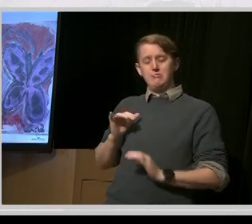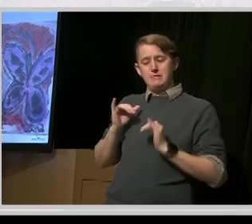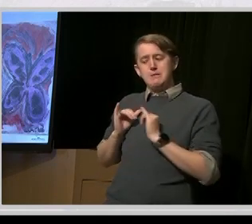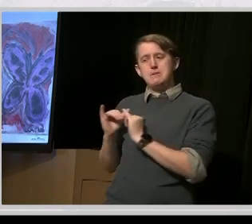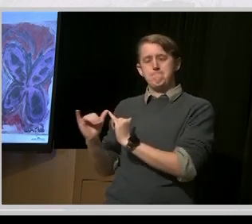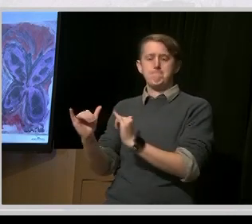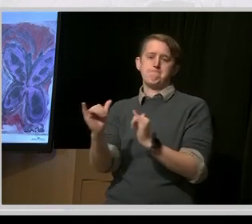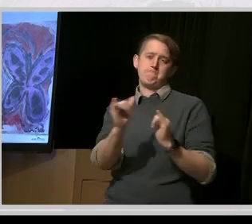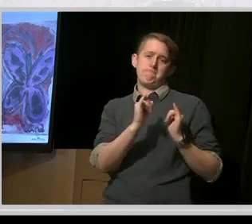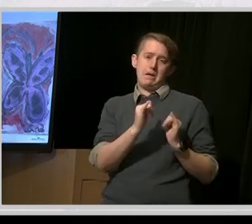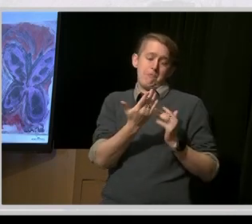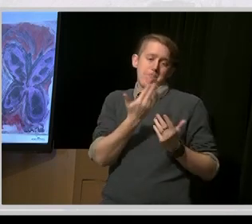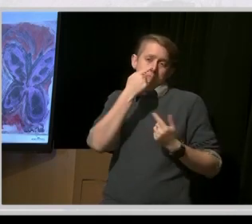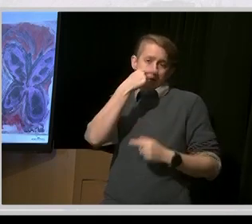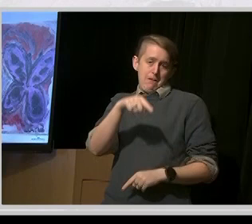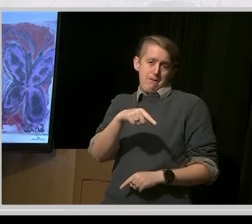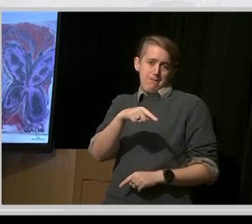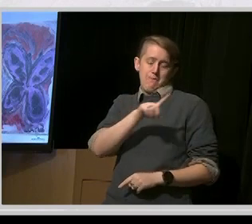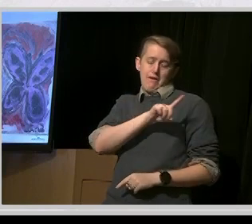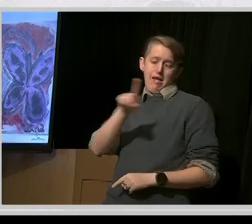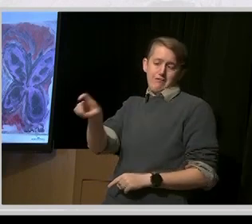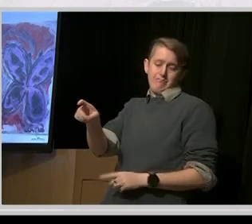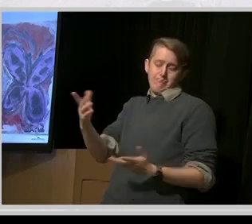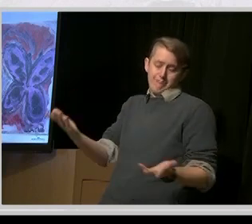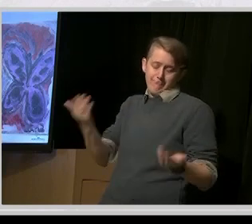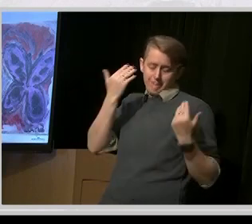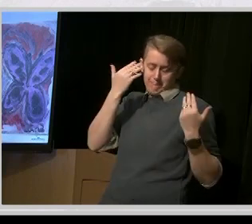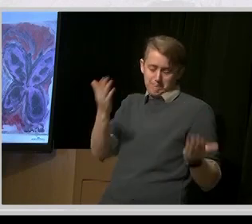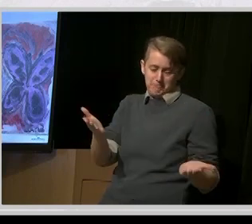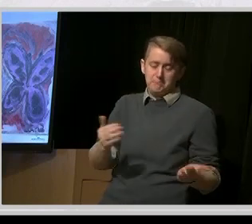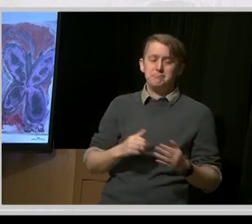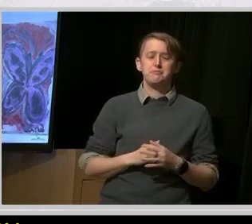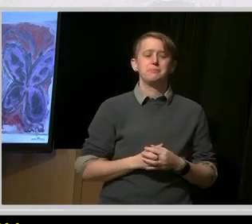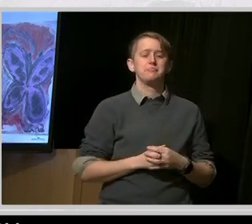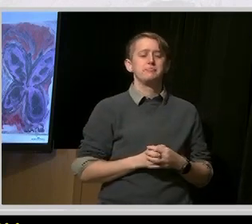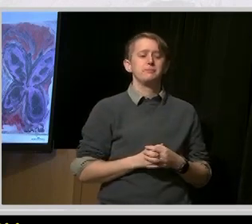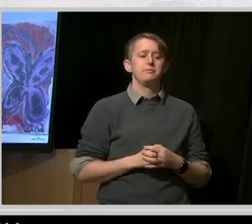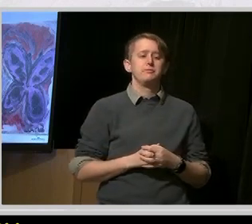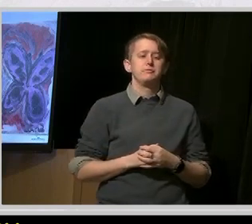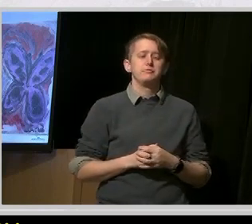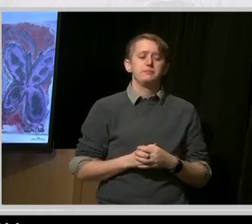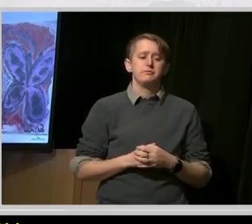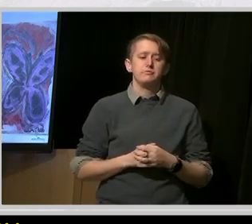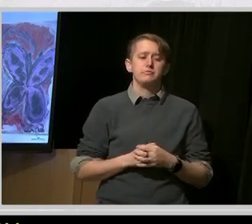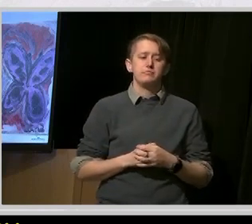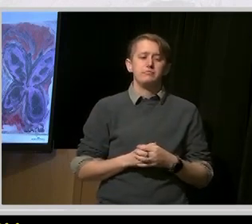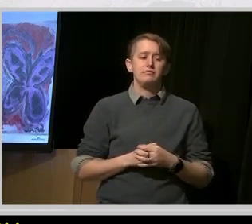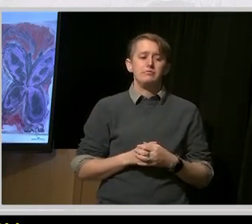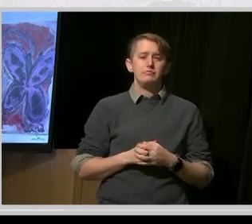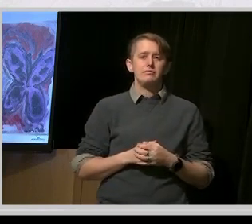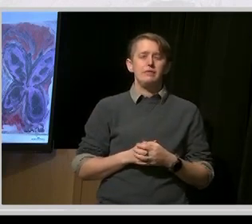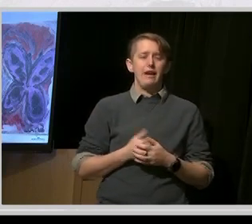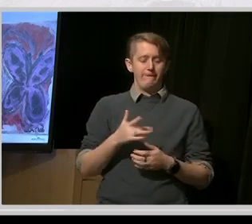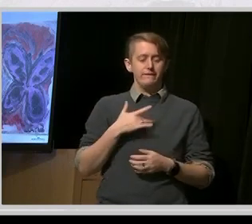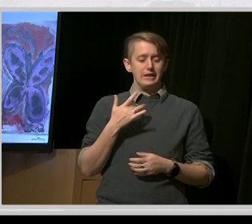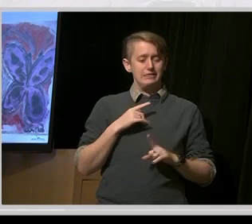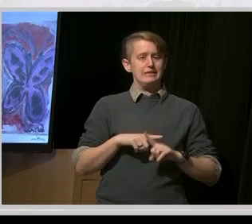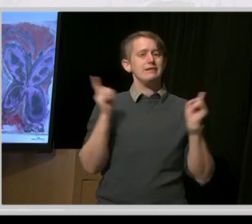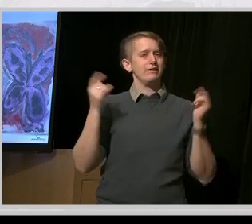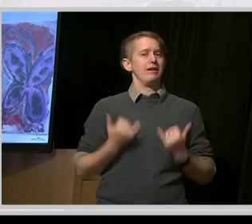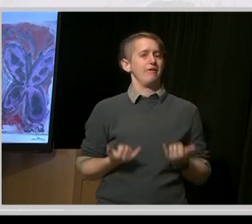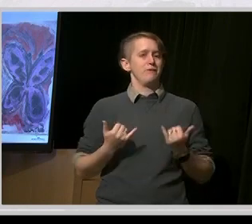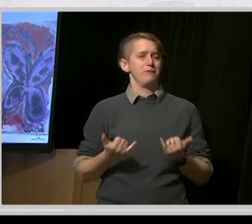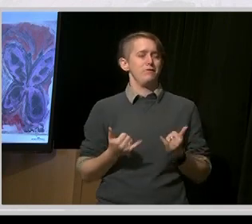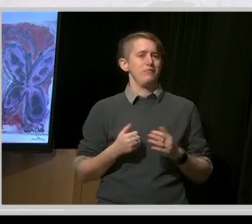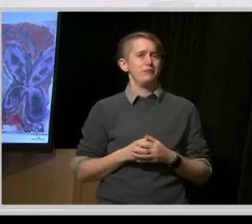This time it feels different. It feels right. But in order to successfully make this happen,